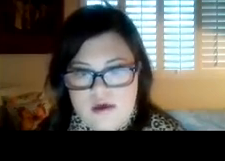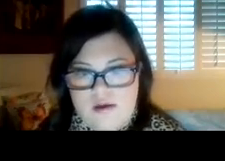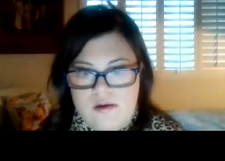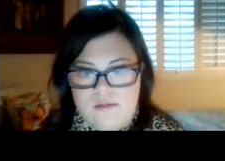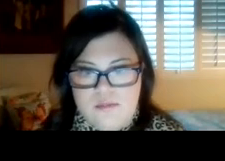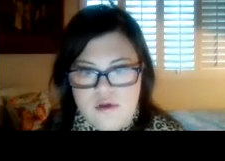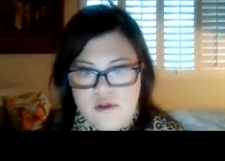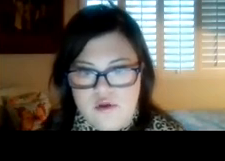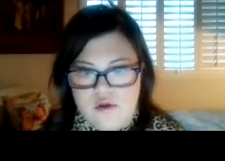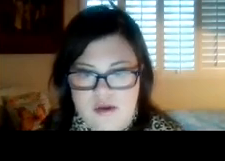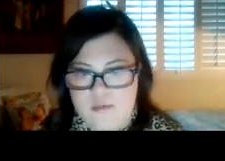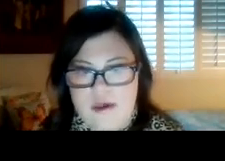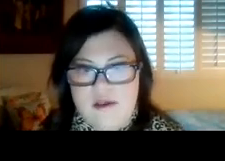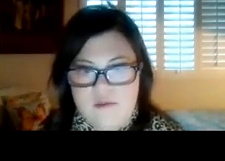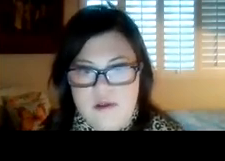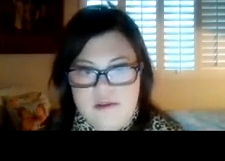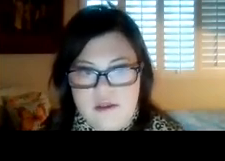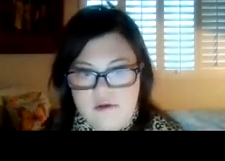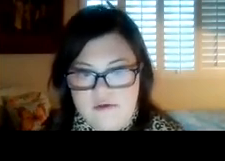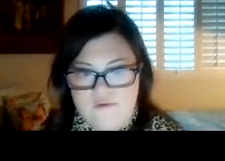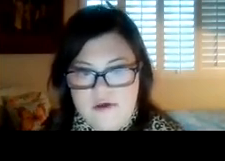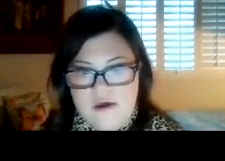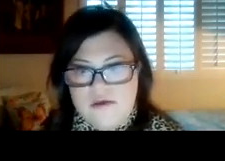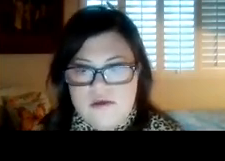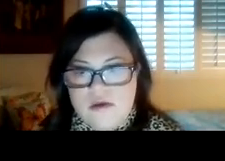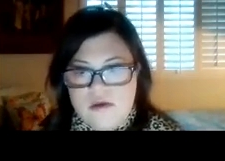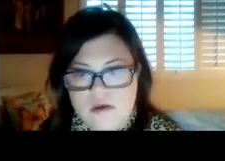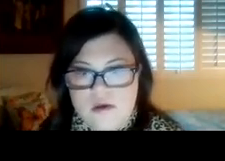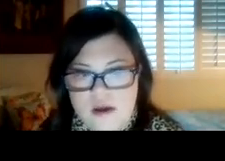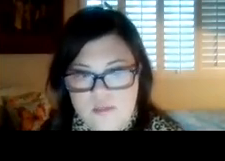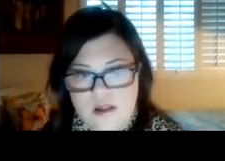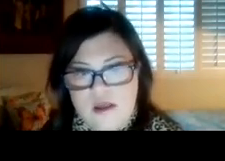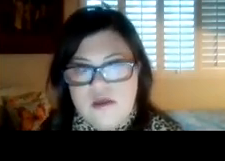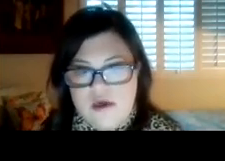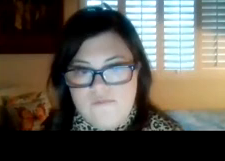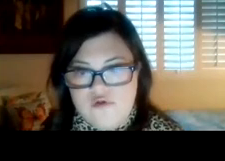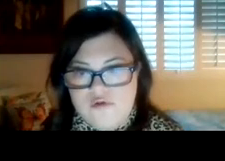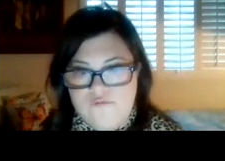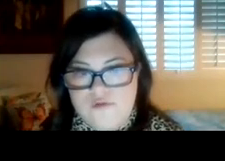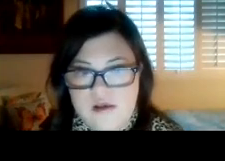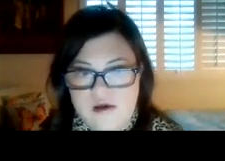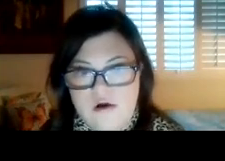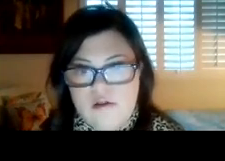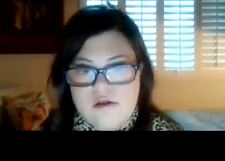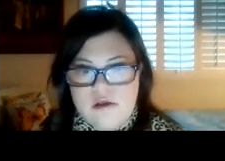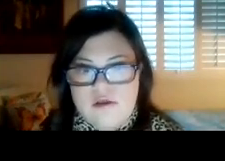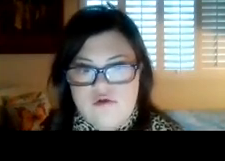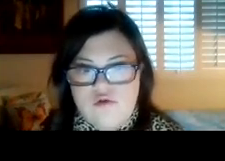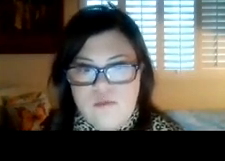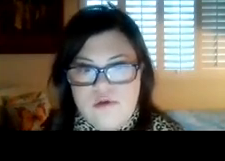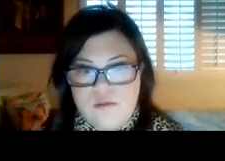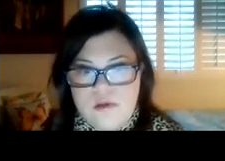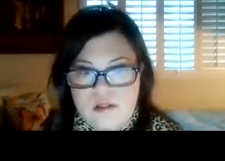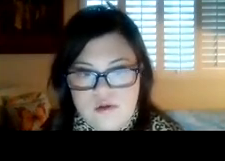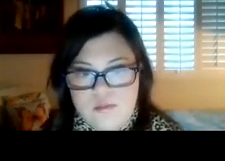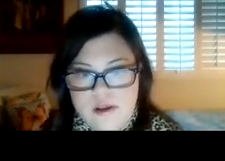I am pursuing a basic business certificate. My plan after finishing college is